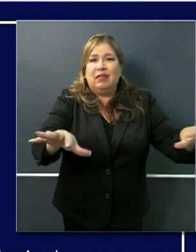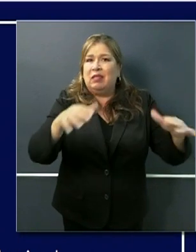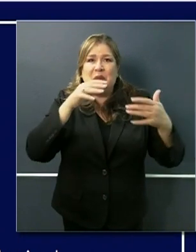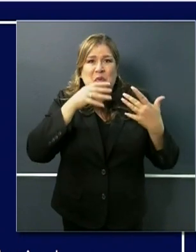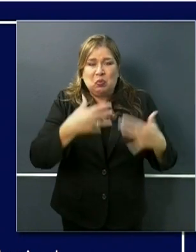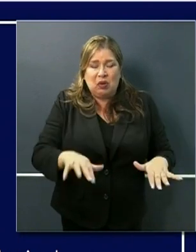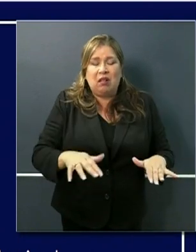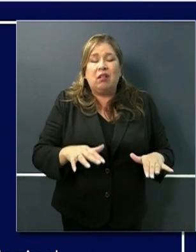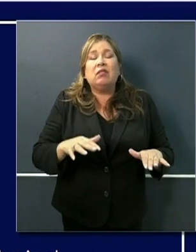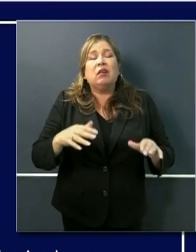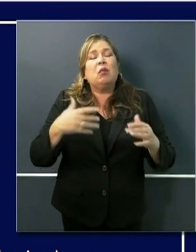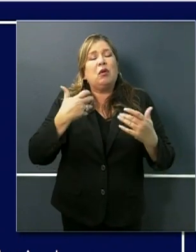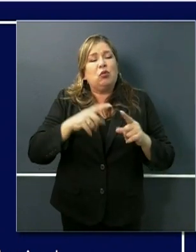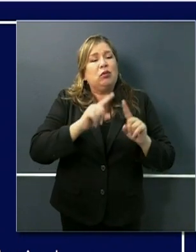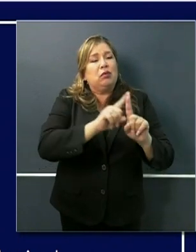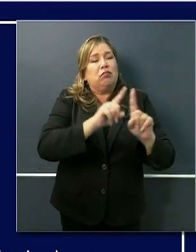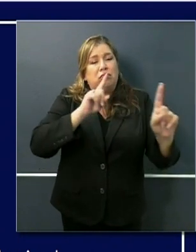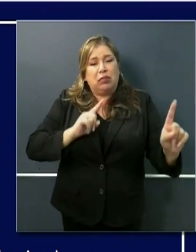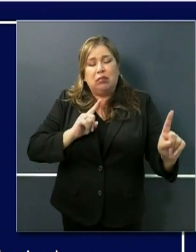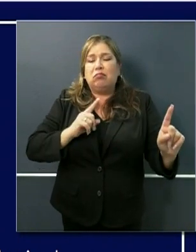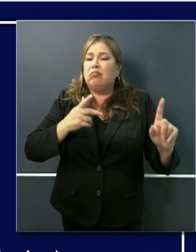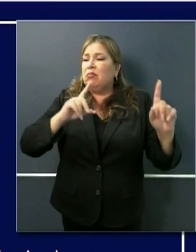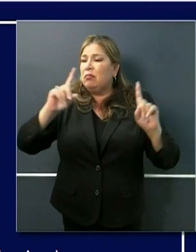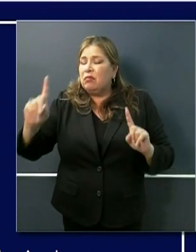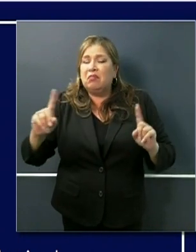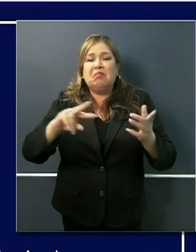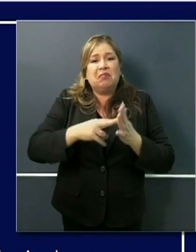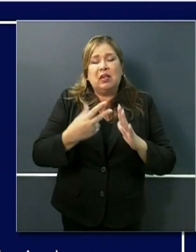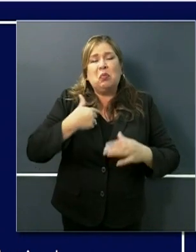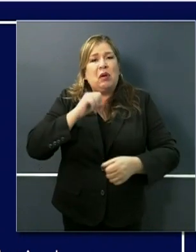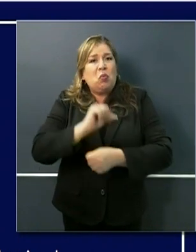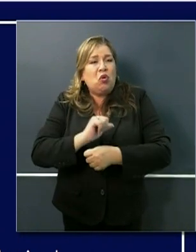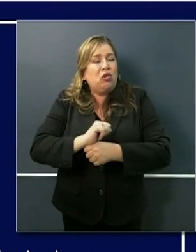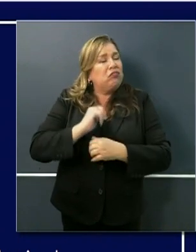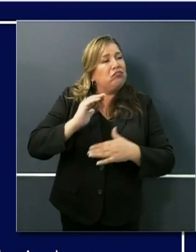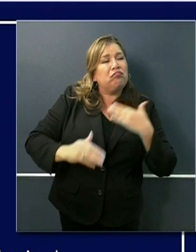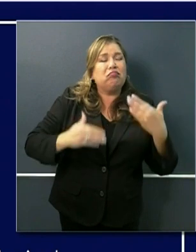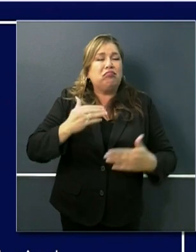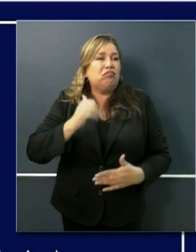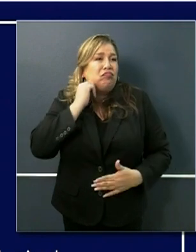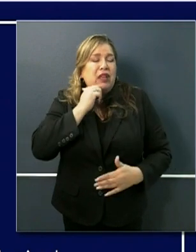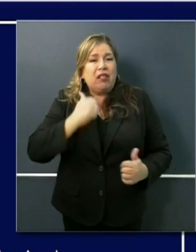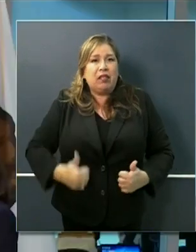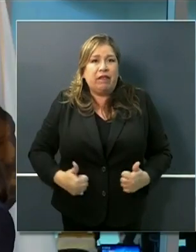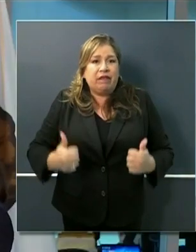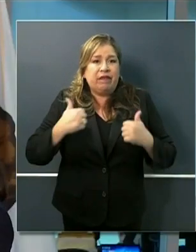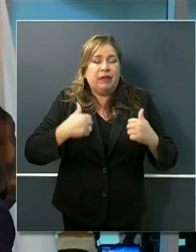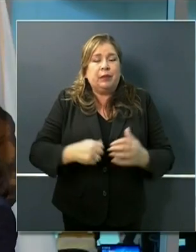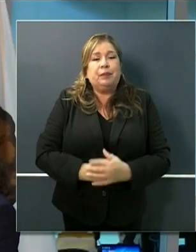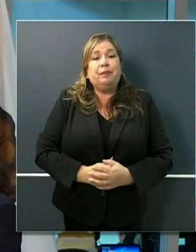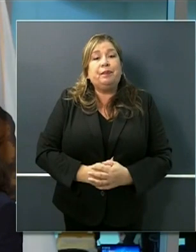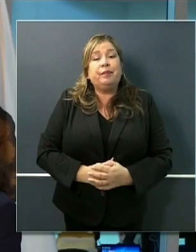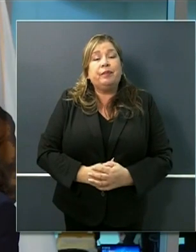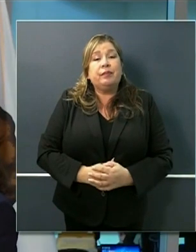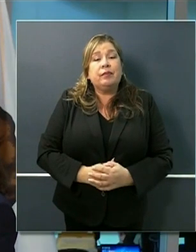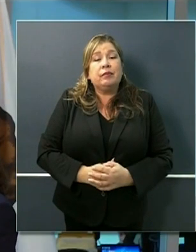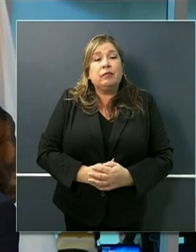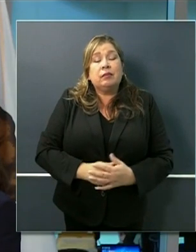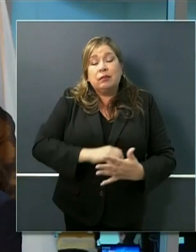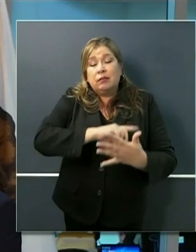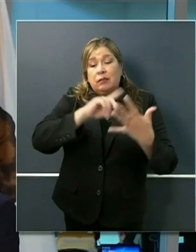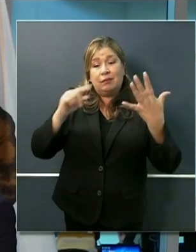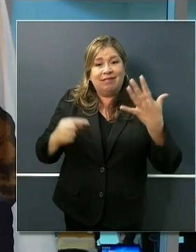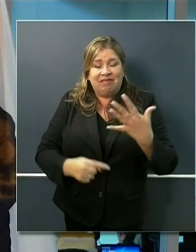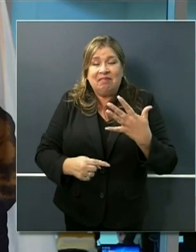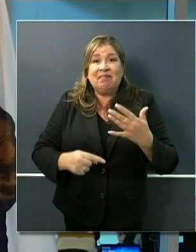-19 and more time focusing on getting our work done and going about our daily day our daily business and also do we have supplies and